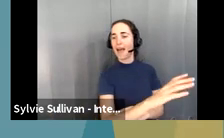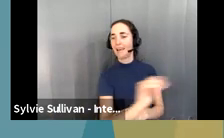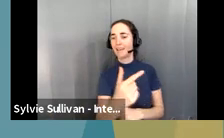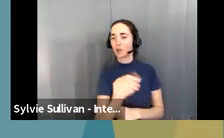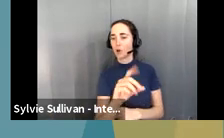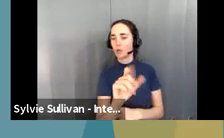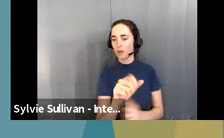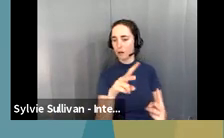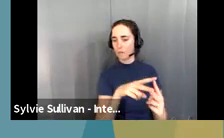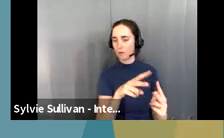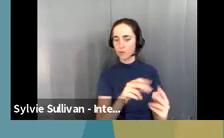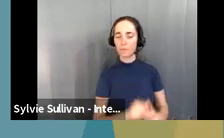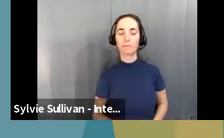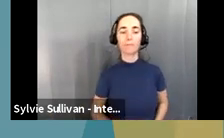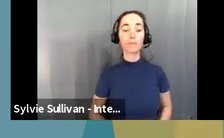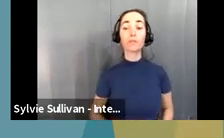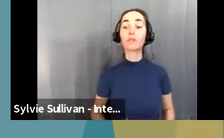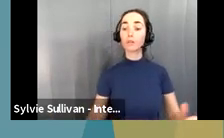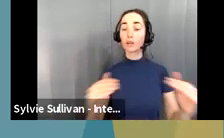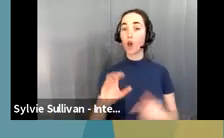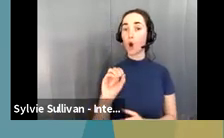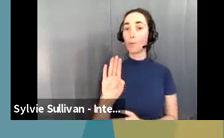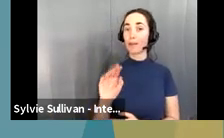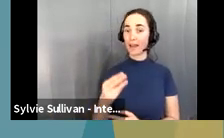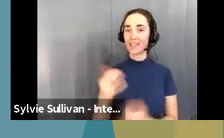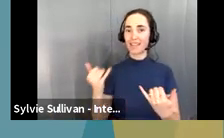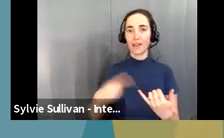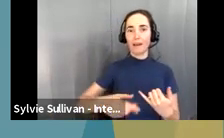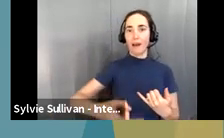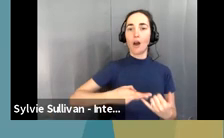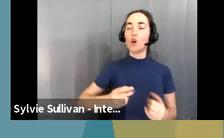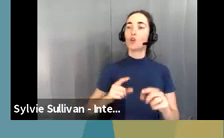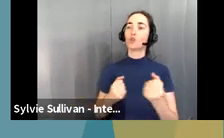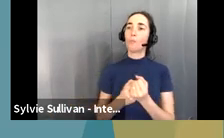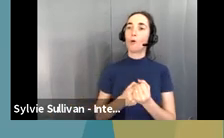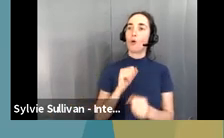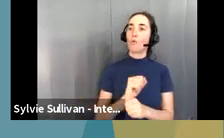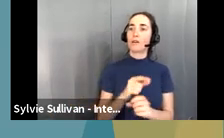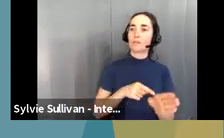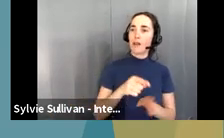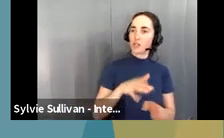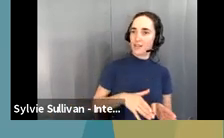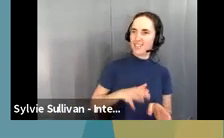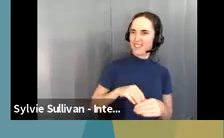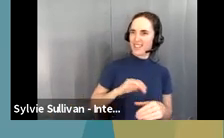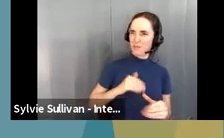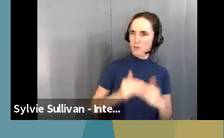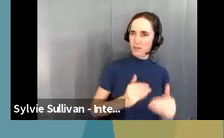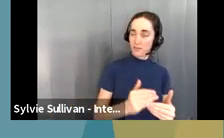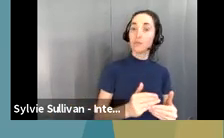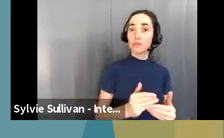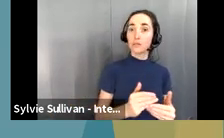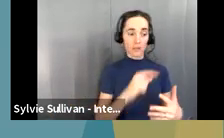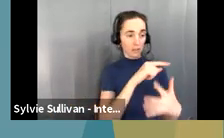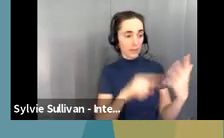Um, OBH is also currently hiring a supported employment specialist. We're in that process. So, to, to support these